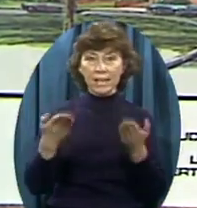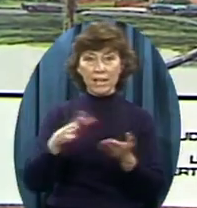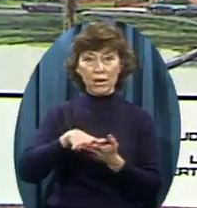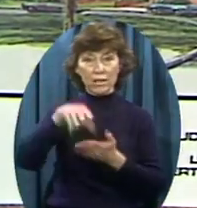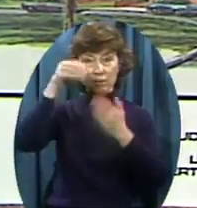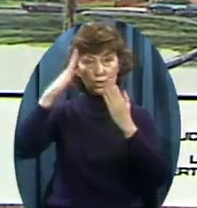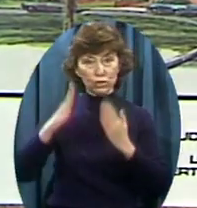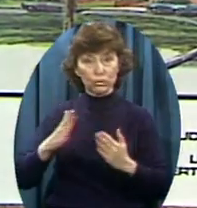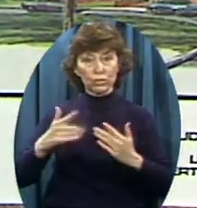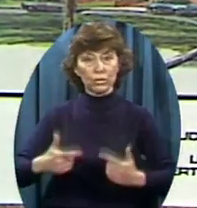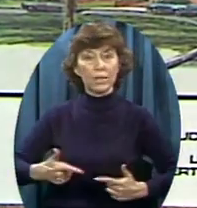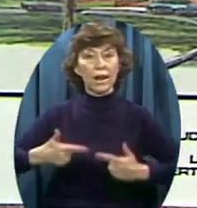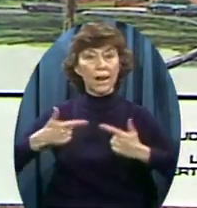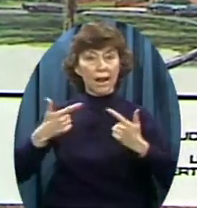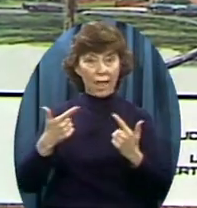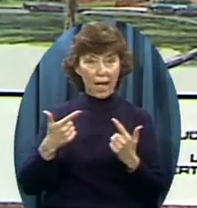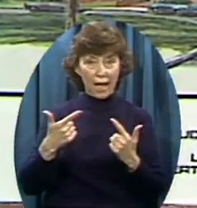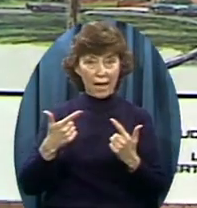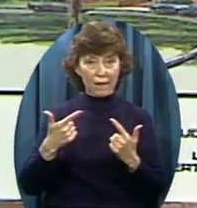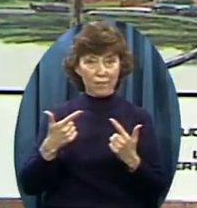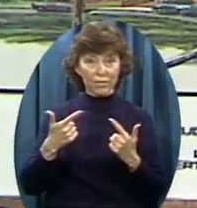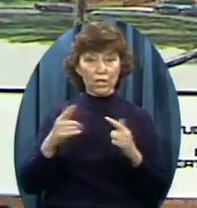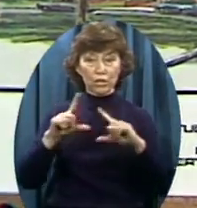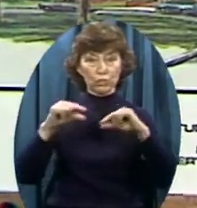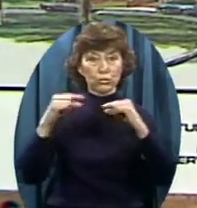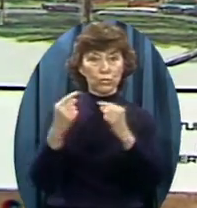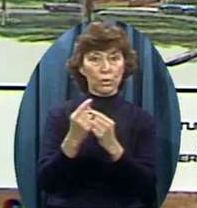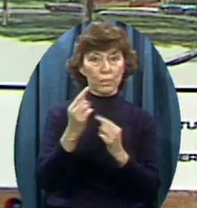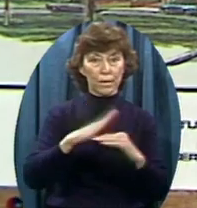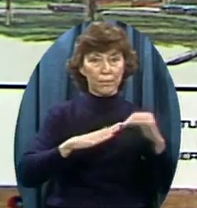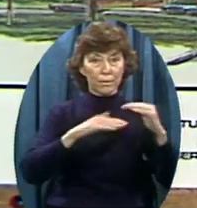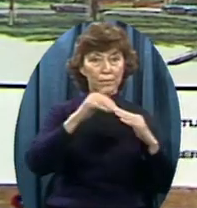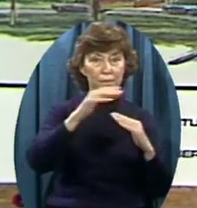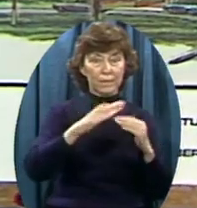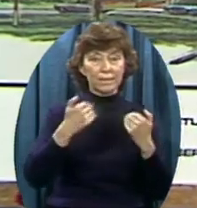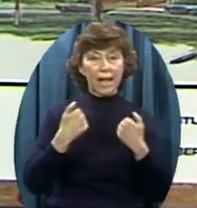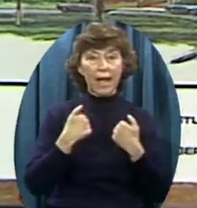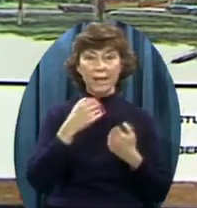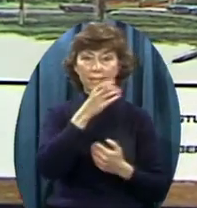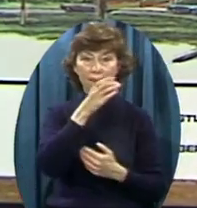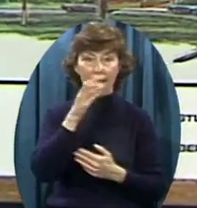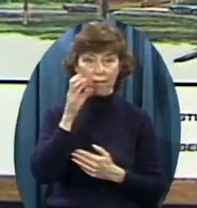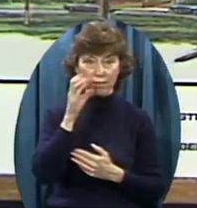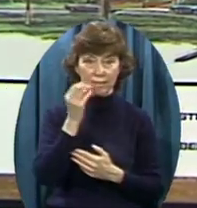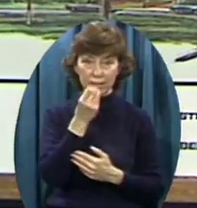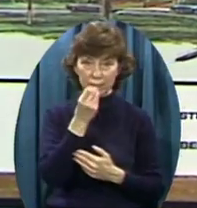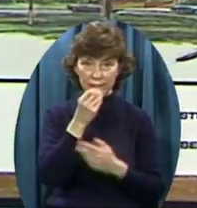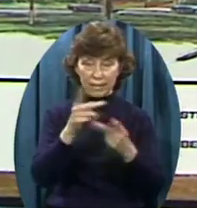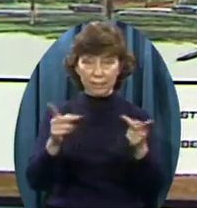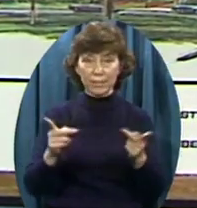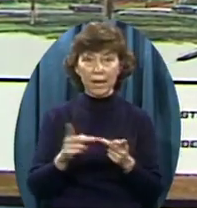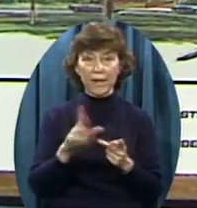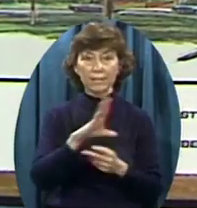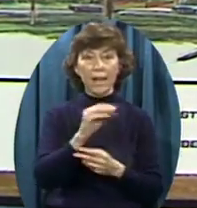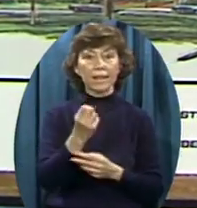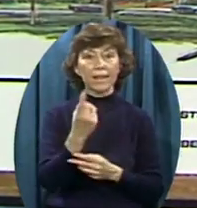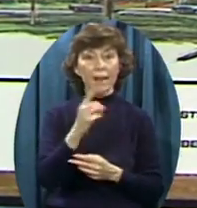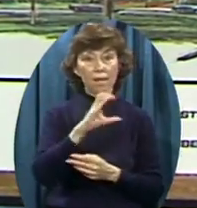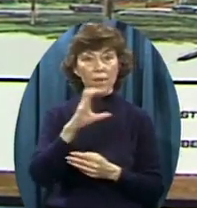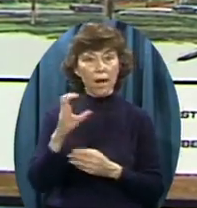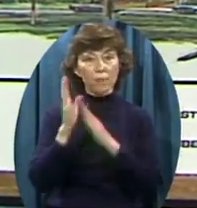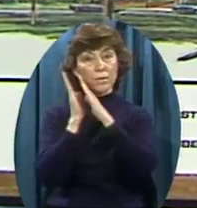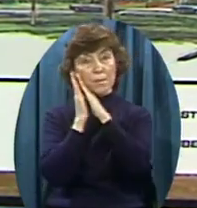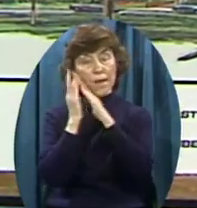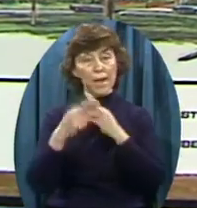complex Besides having a cafeteria And a student union building in it There are 1100 bedrooms Sleeping 4,400 students